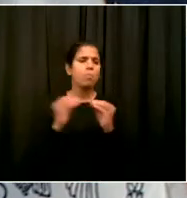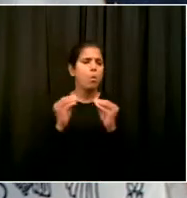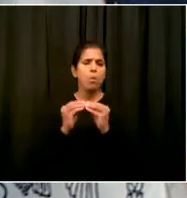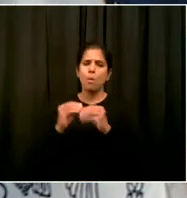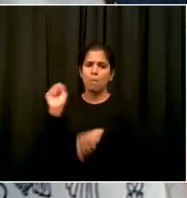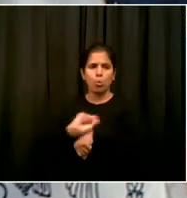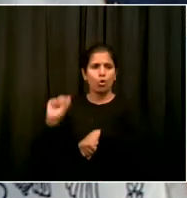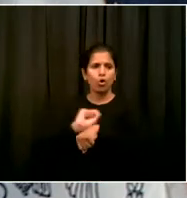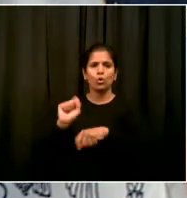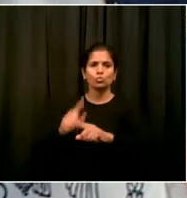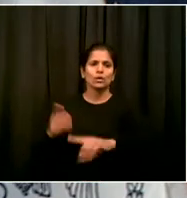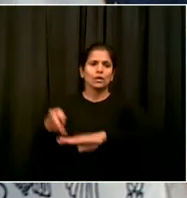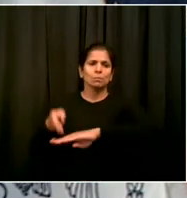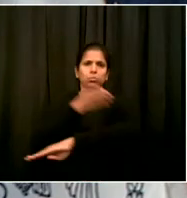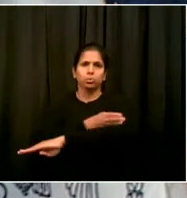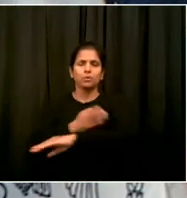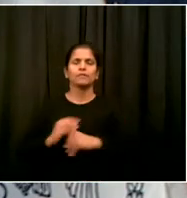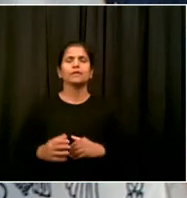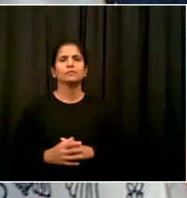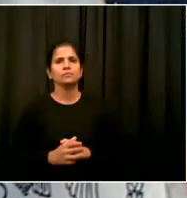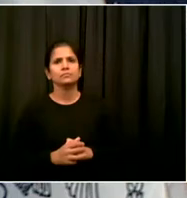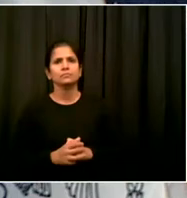Next, we have Juan from New York One.